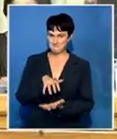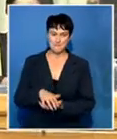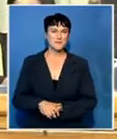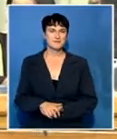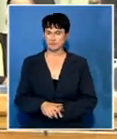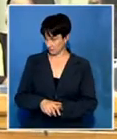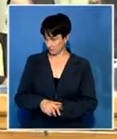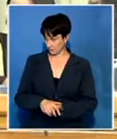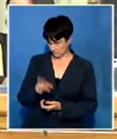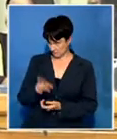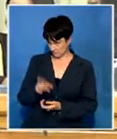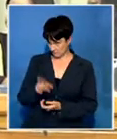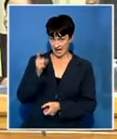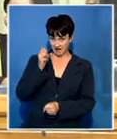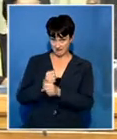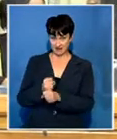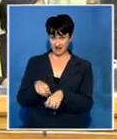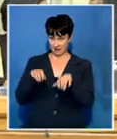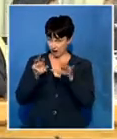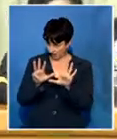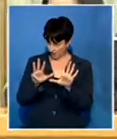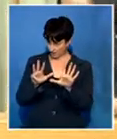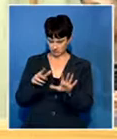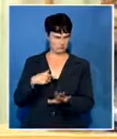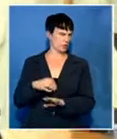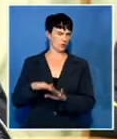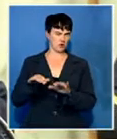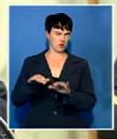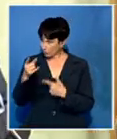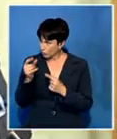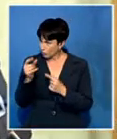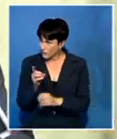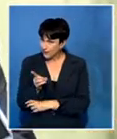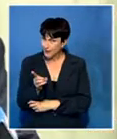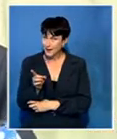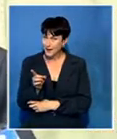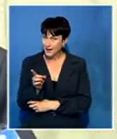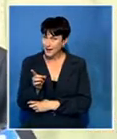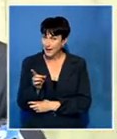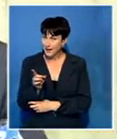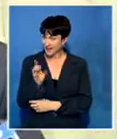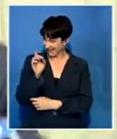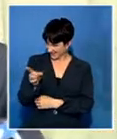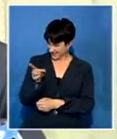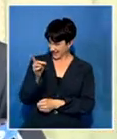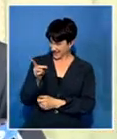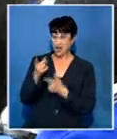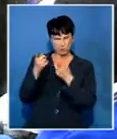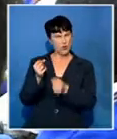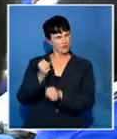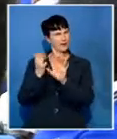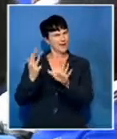I'm not sure whether I agree with grade 9s, that you are doing nothing. You are doing grade 9.